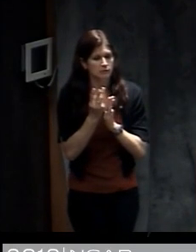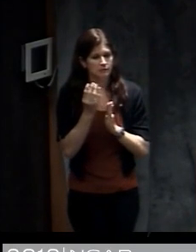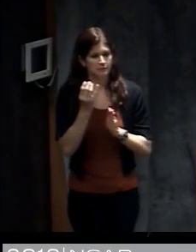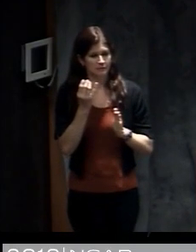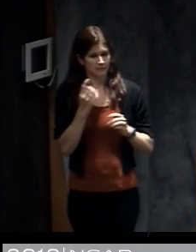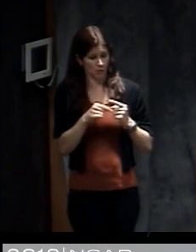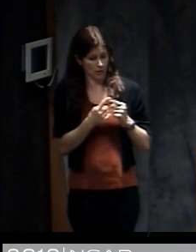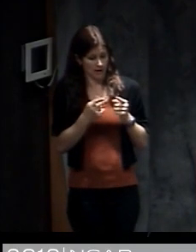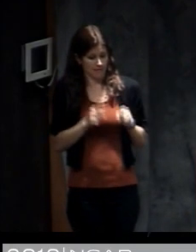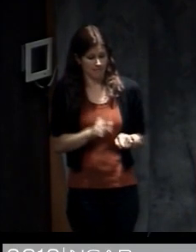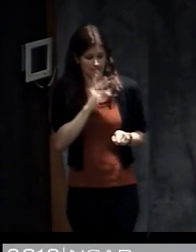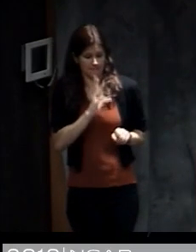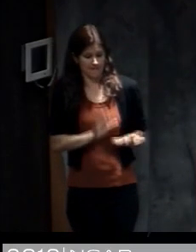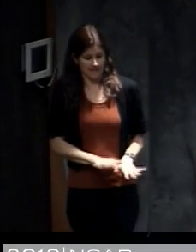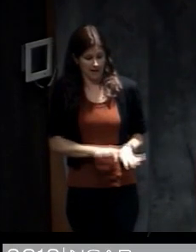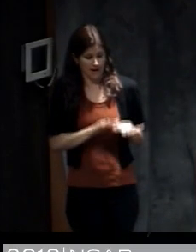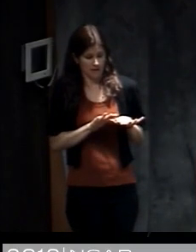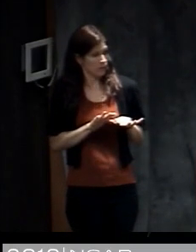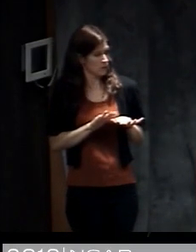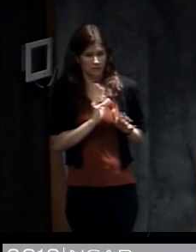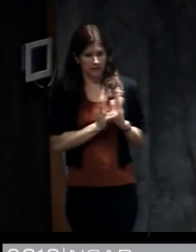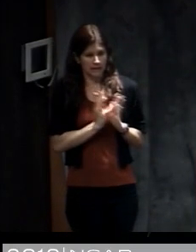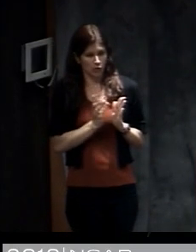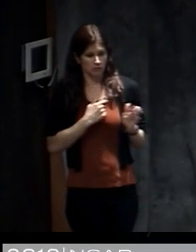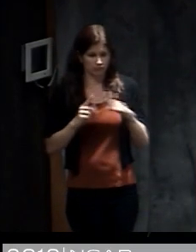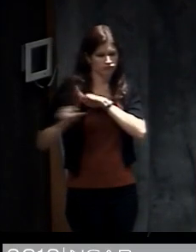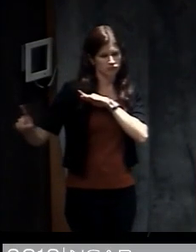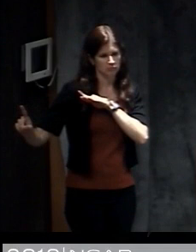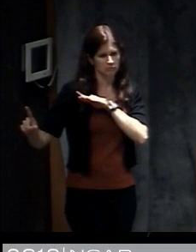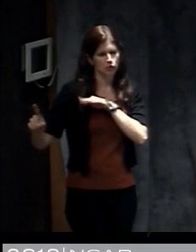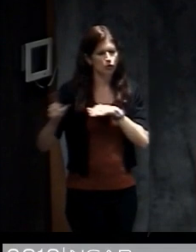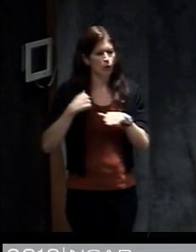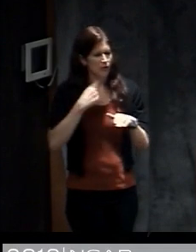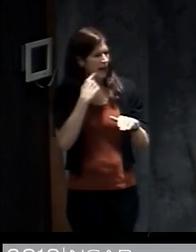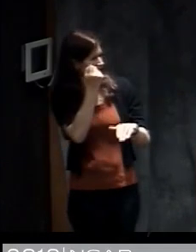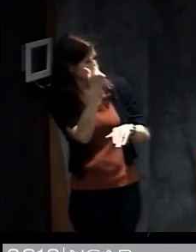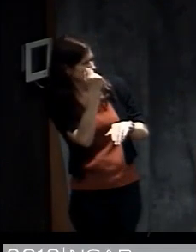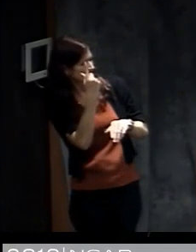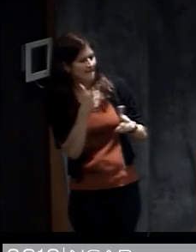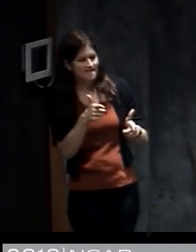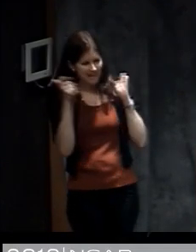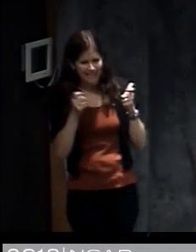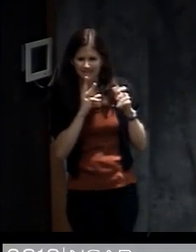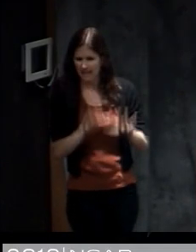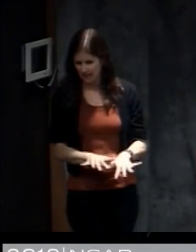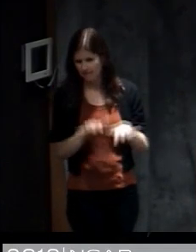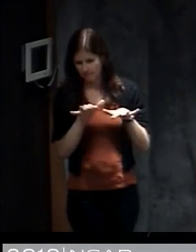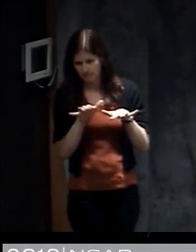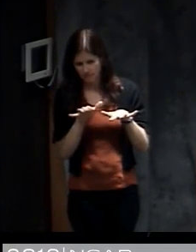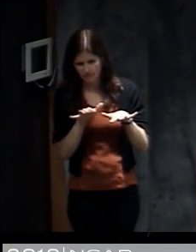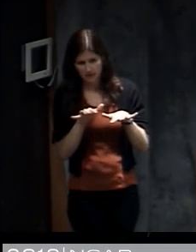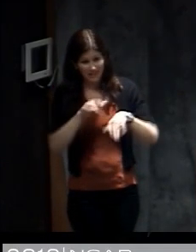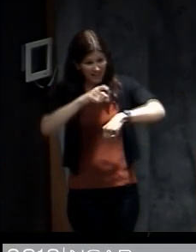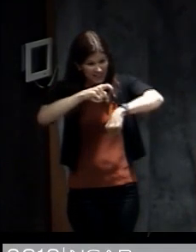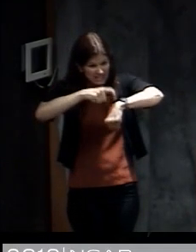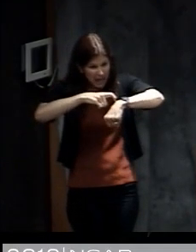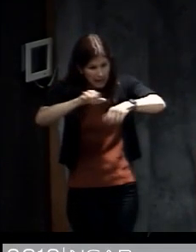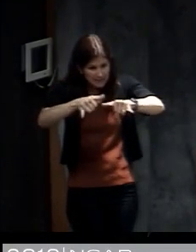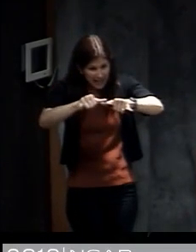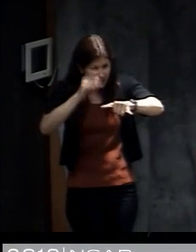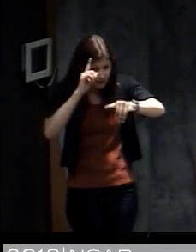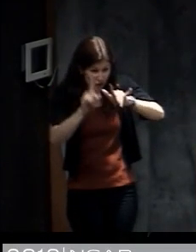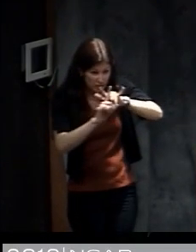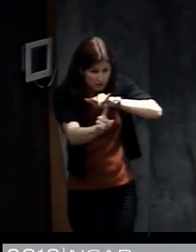happening. This really helped them understand that the flooding could happen very quickly. Of course, the challenge with this is at the time scales that people are making evacuation